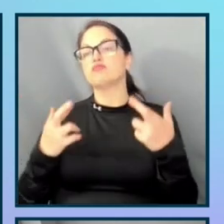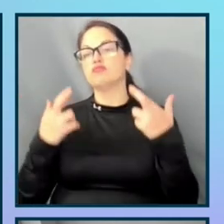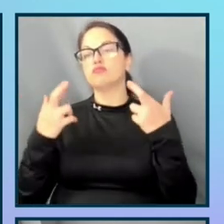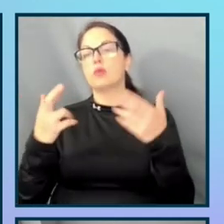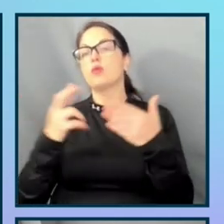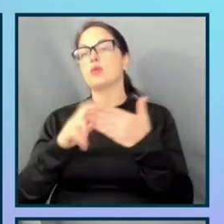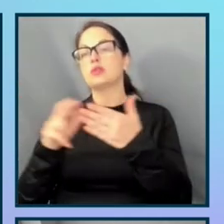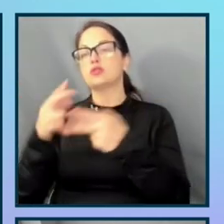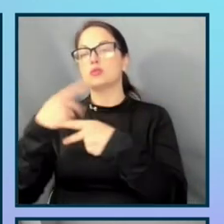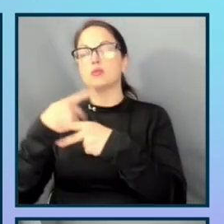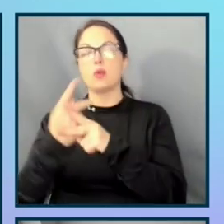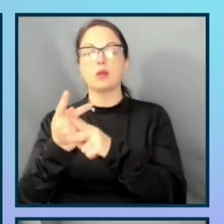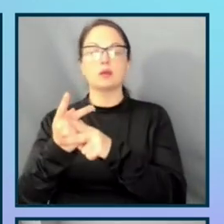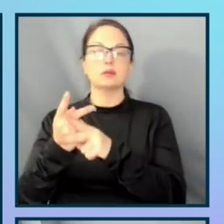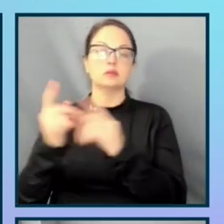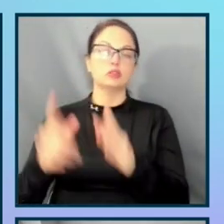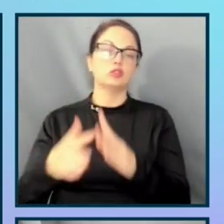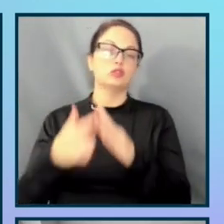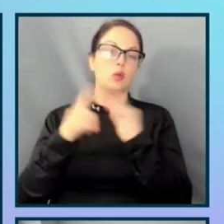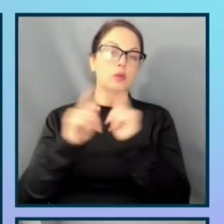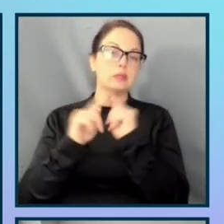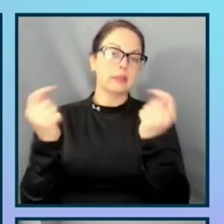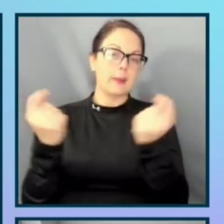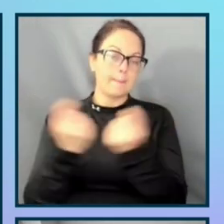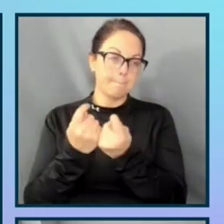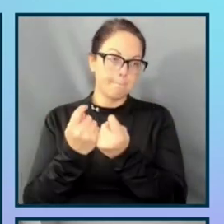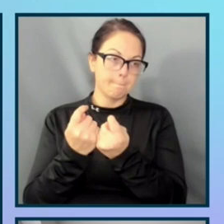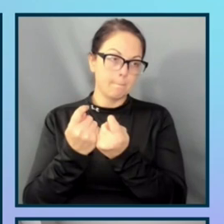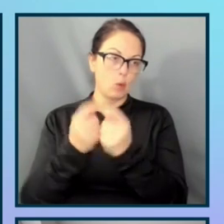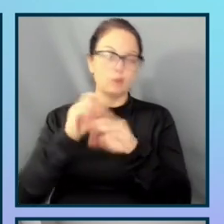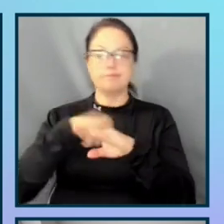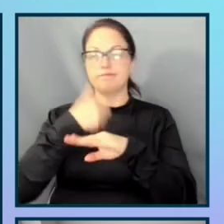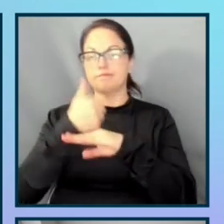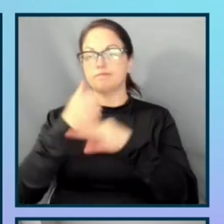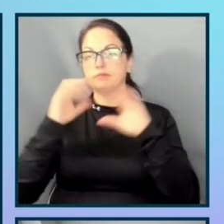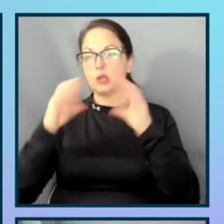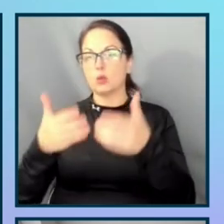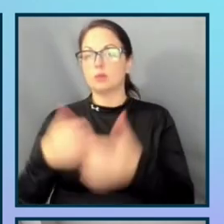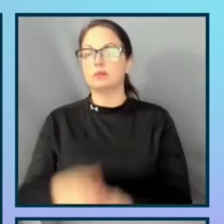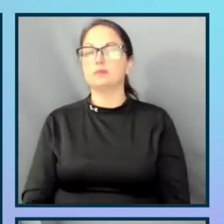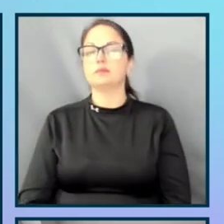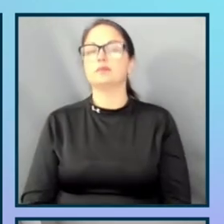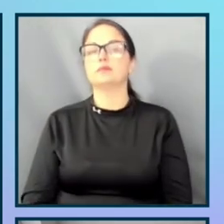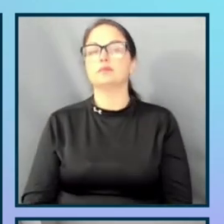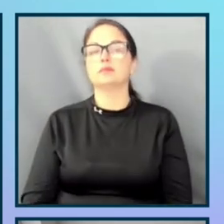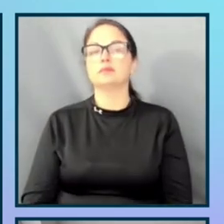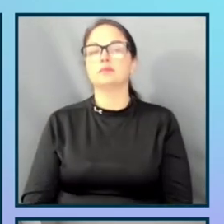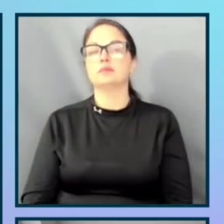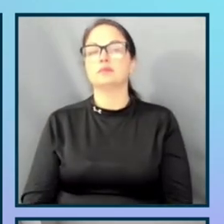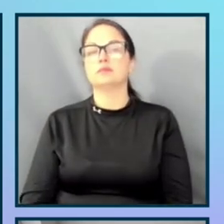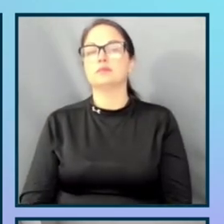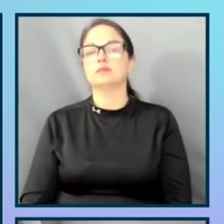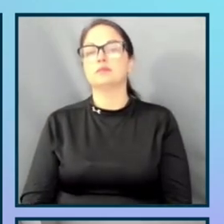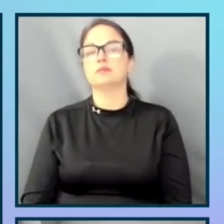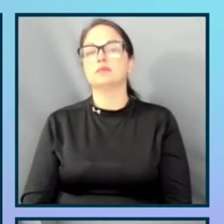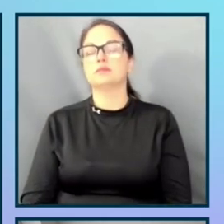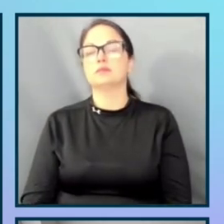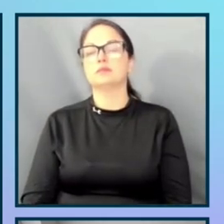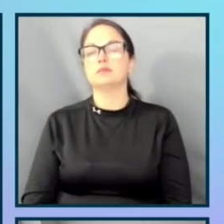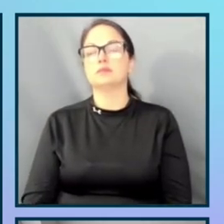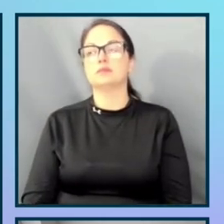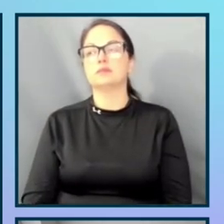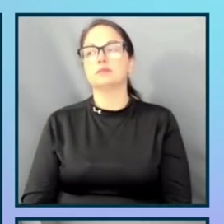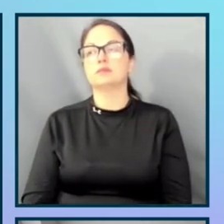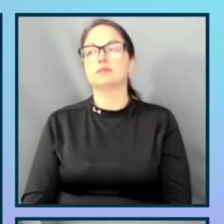journey is to start with your team or build a group. Moving on. So to influence